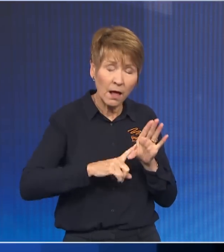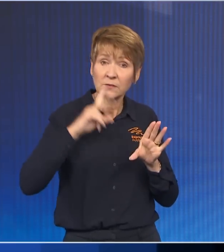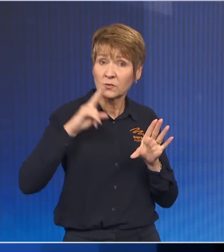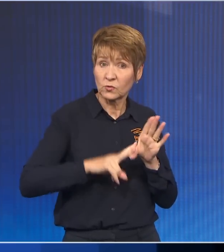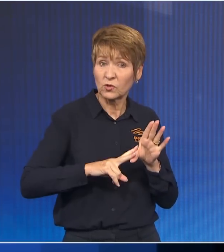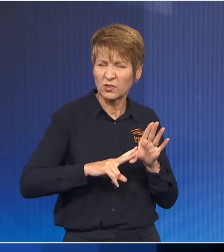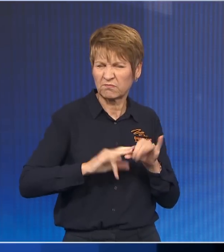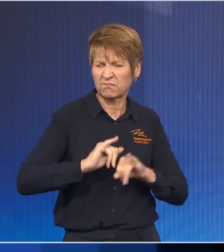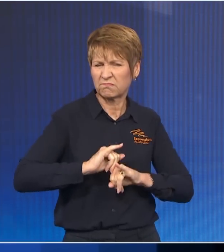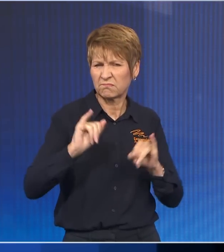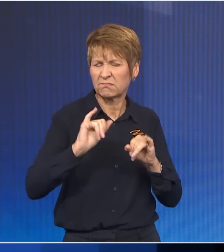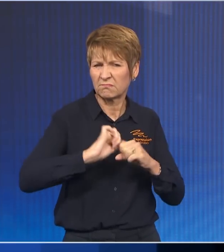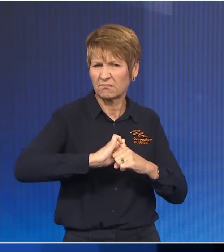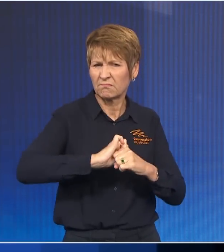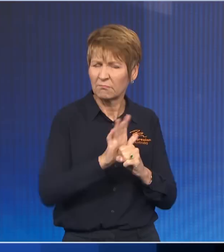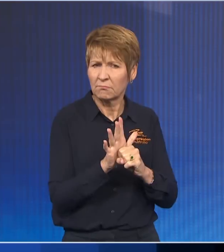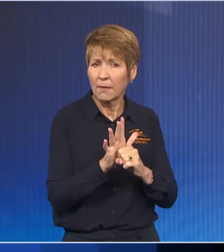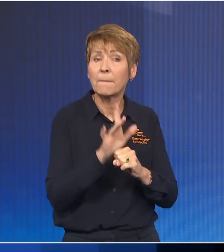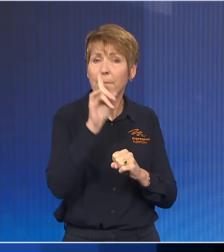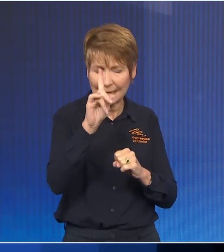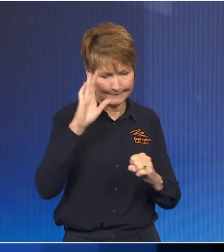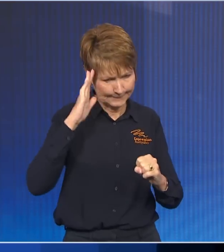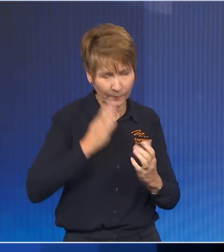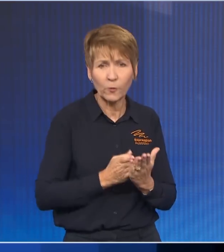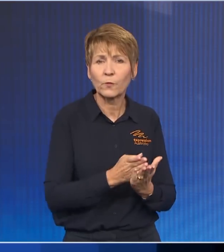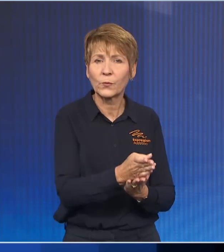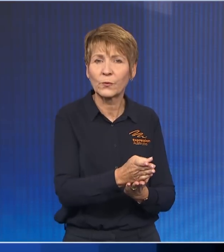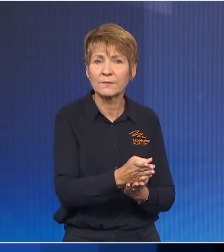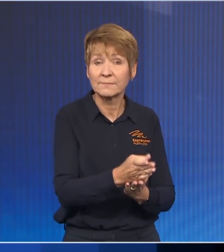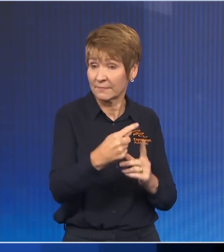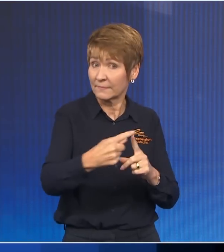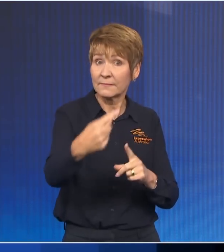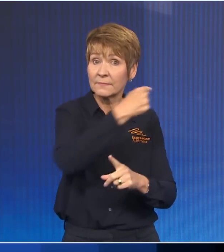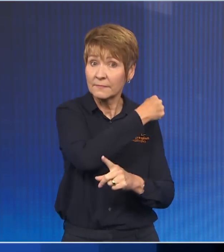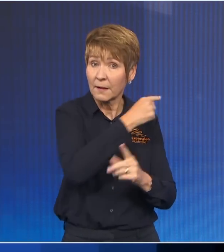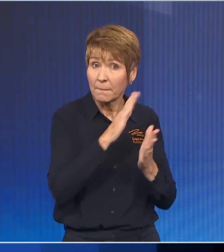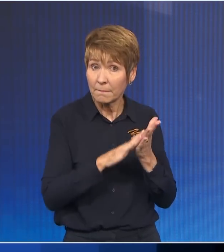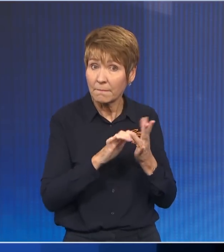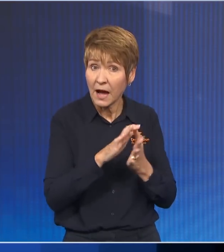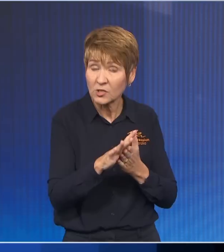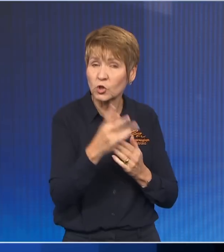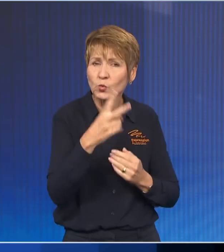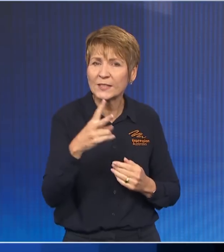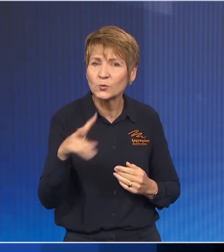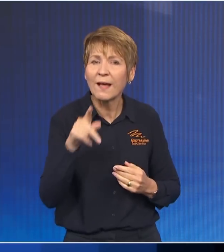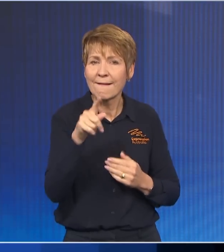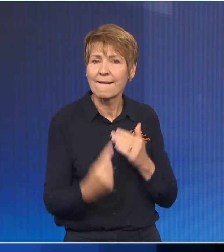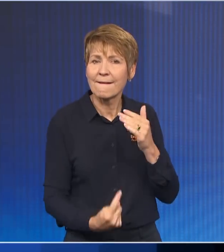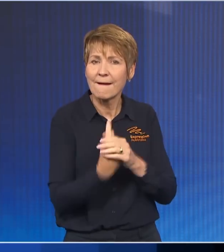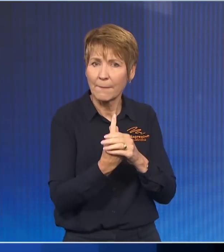In March 2020, none of us thought that we would wake up to a global pandemic.